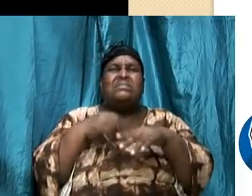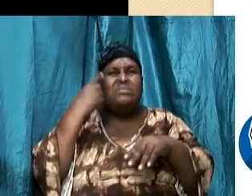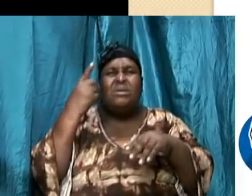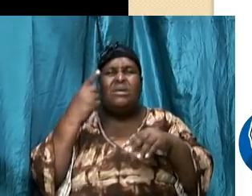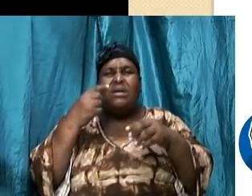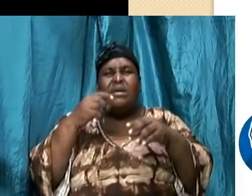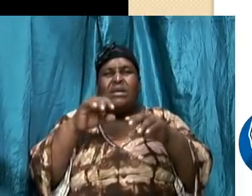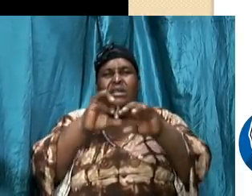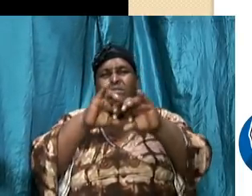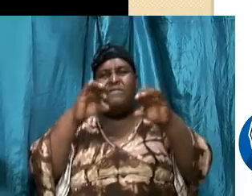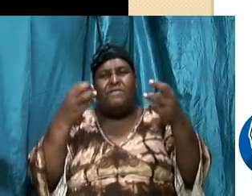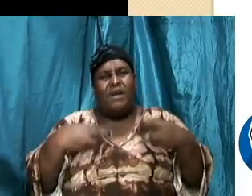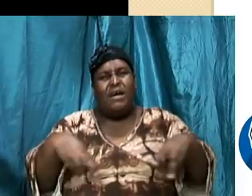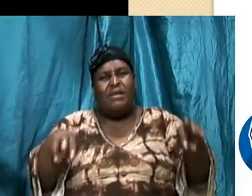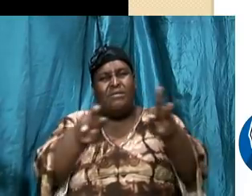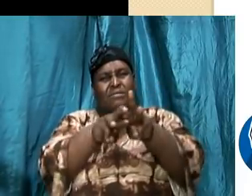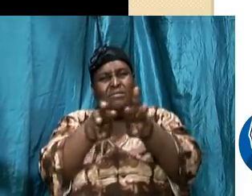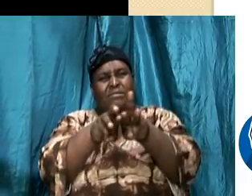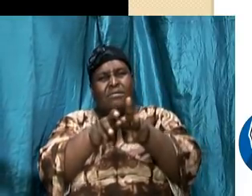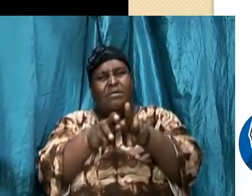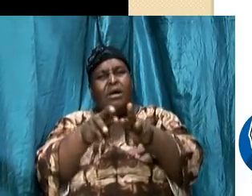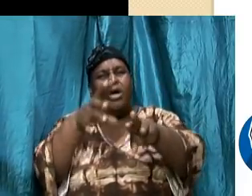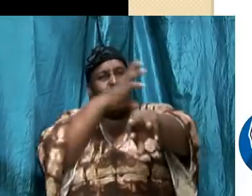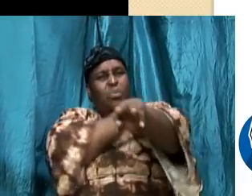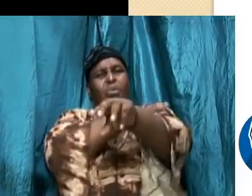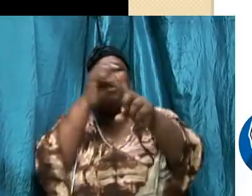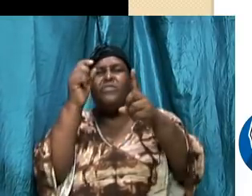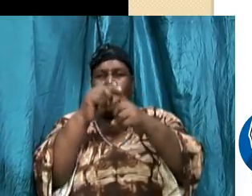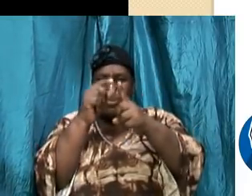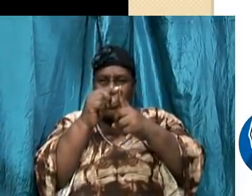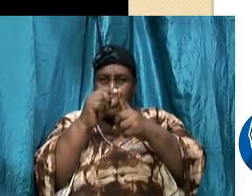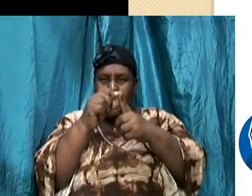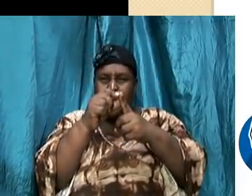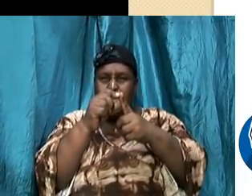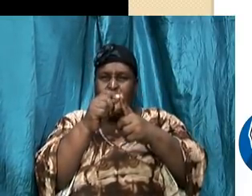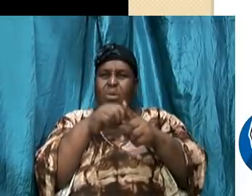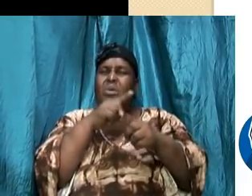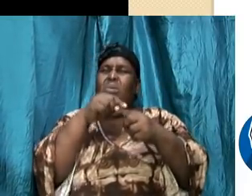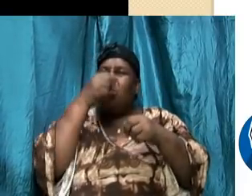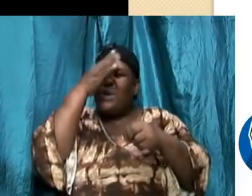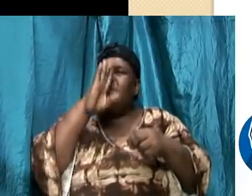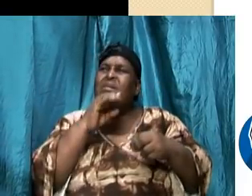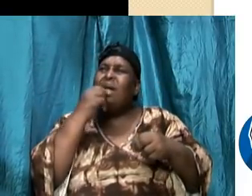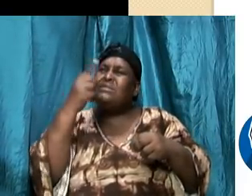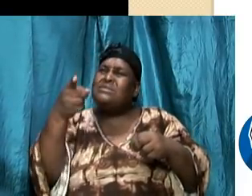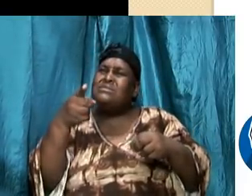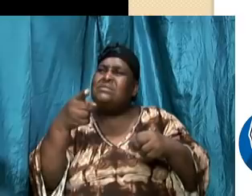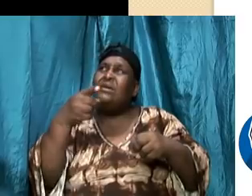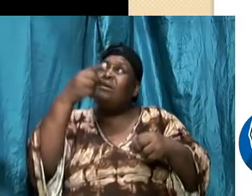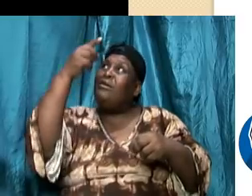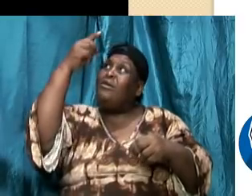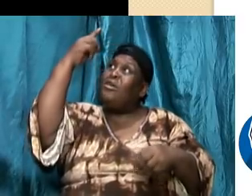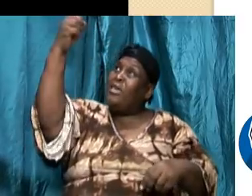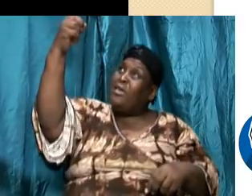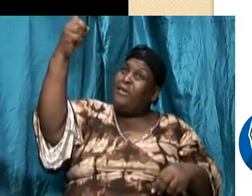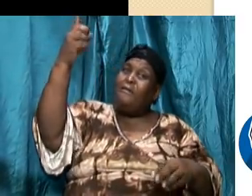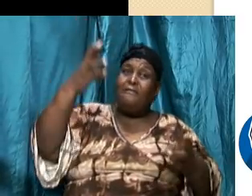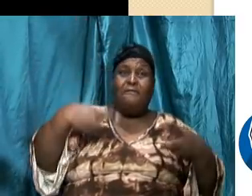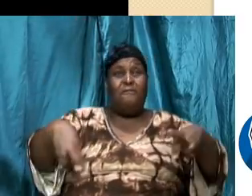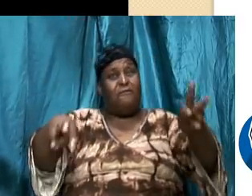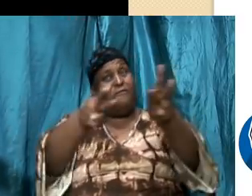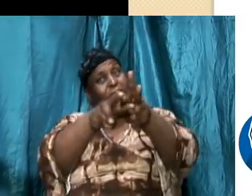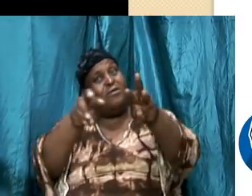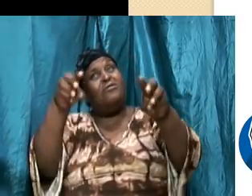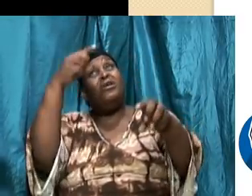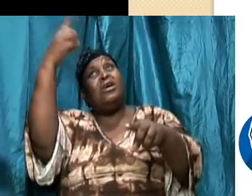when God almighty himself said that he values his word above his very name and